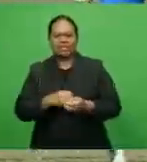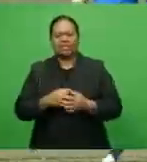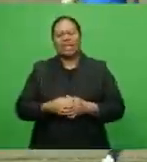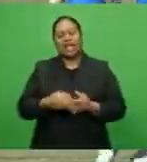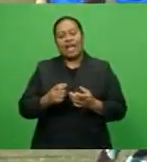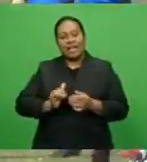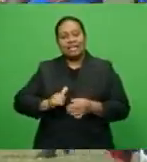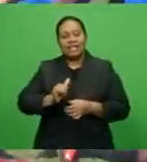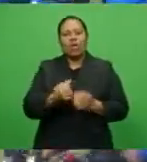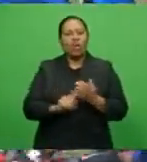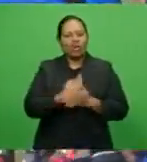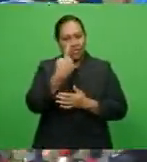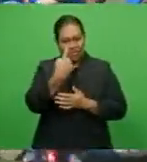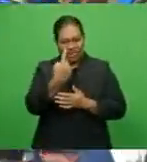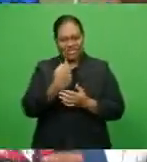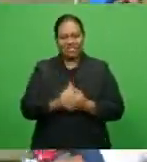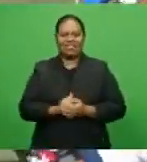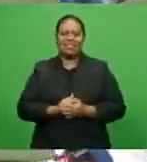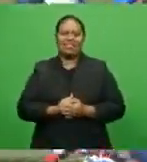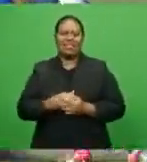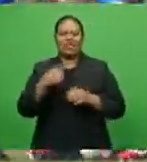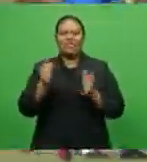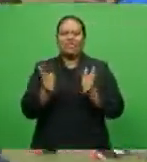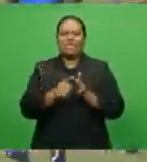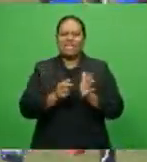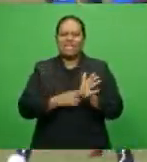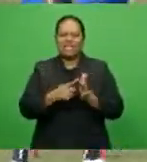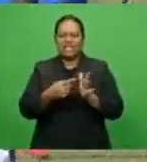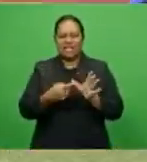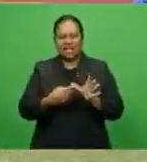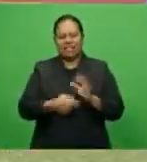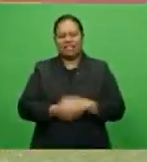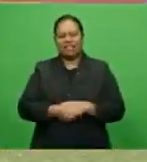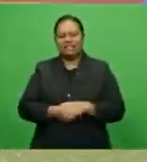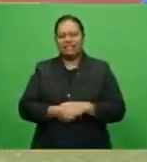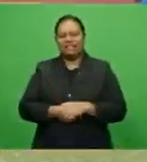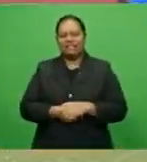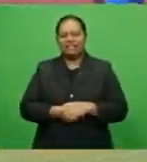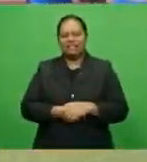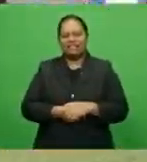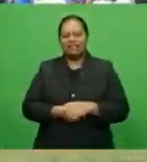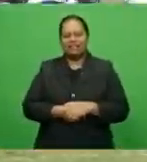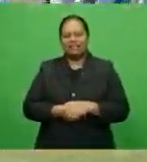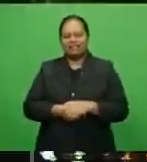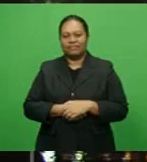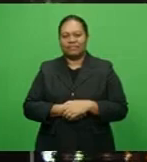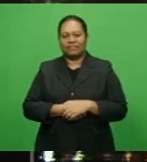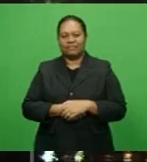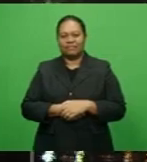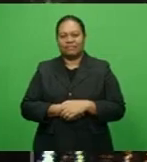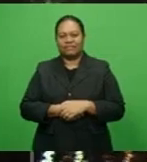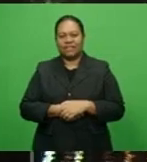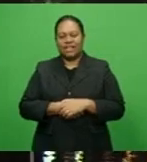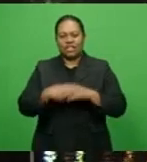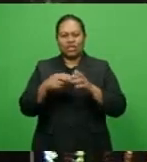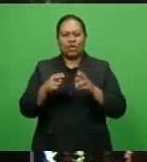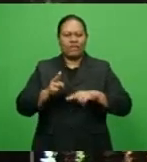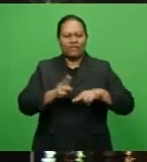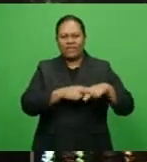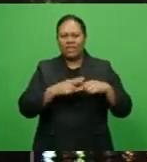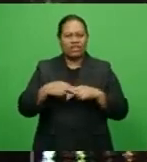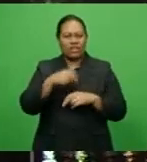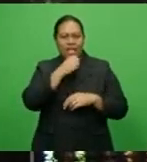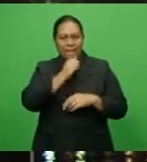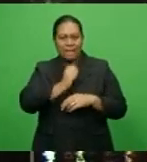Yasawa's only points came from Inia Rokomatu. Philippe Naikaso, FBC Sports. Fijian rookie Semi